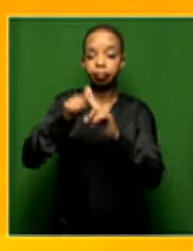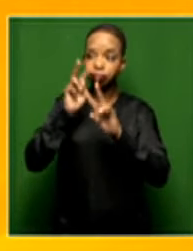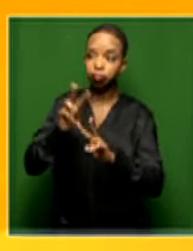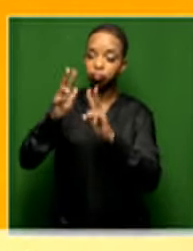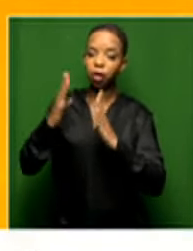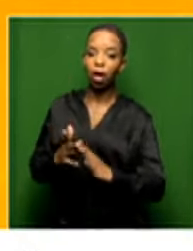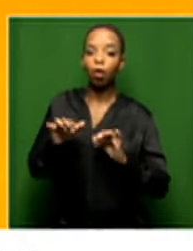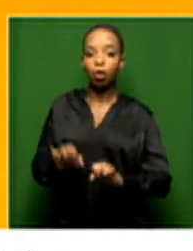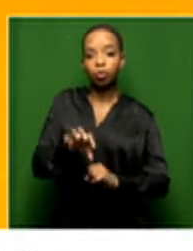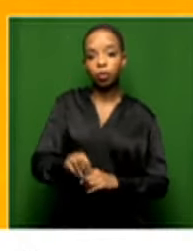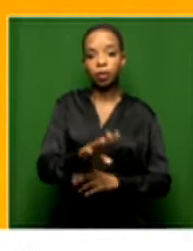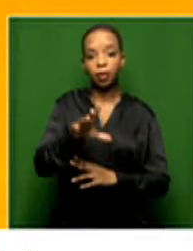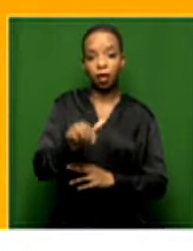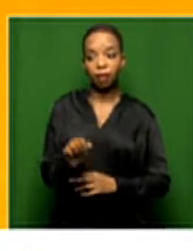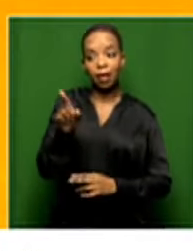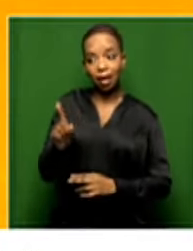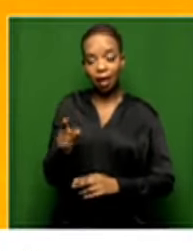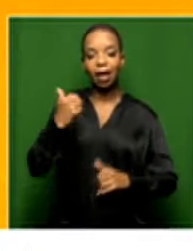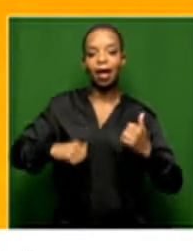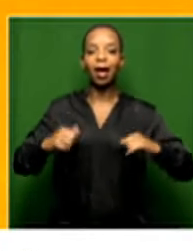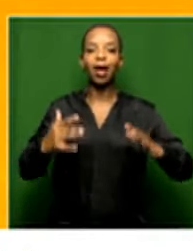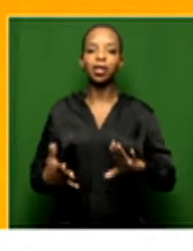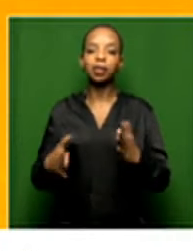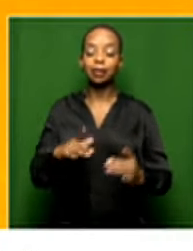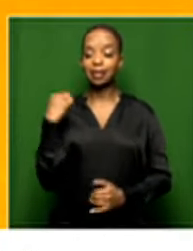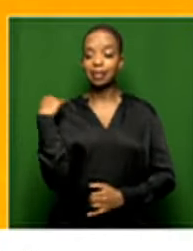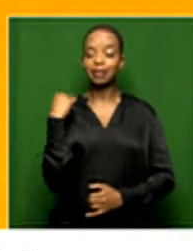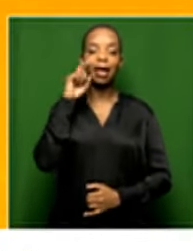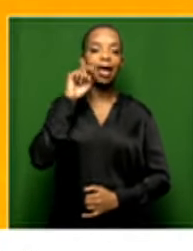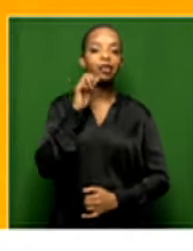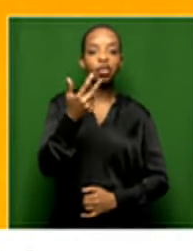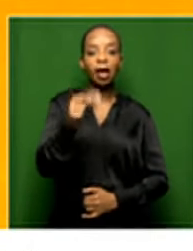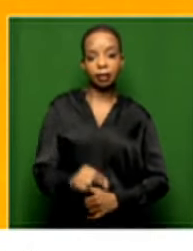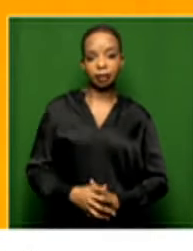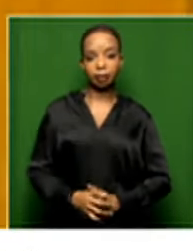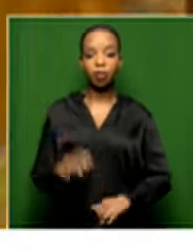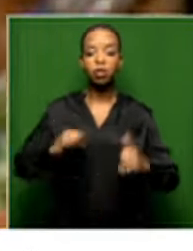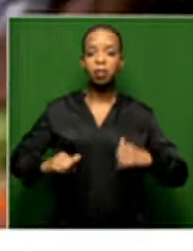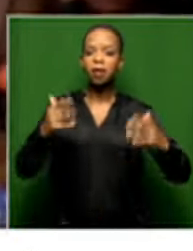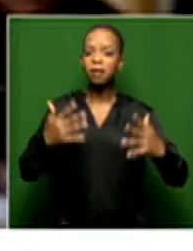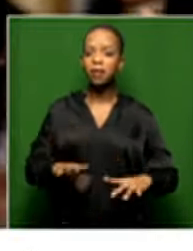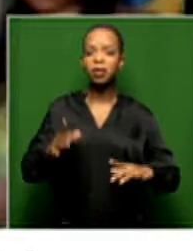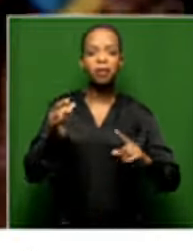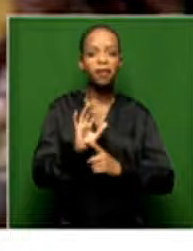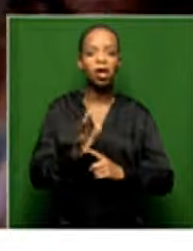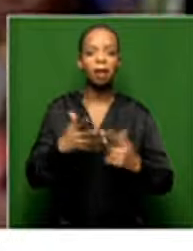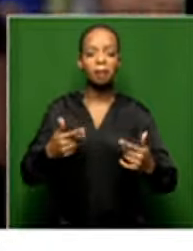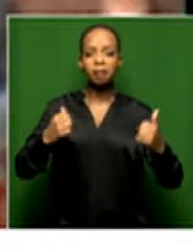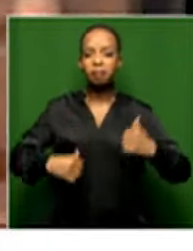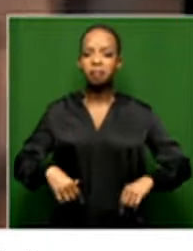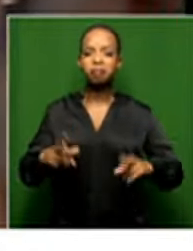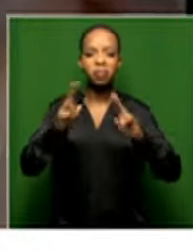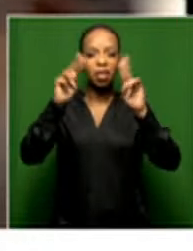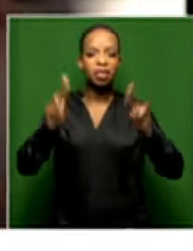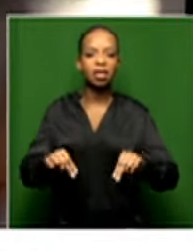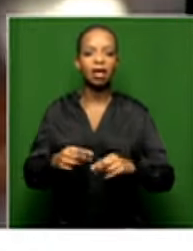veteran South African actor died yesterday at the age of 80. She performed in film, television and theatre and was awarded